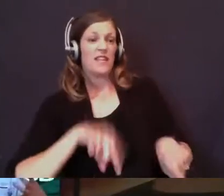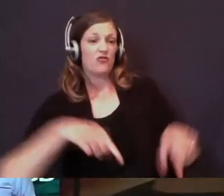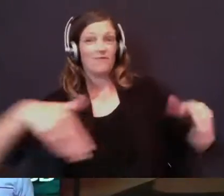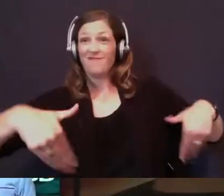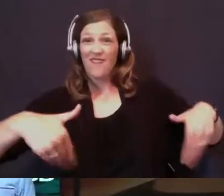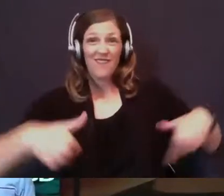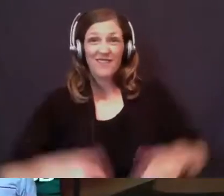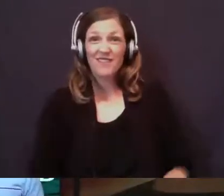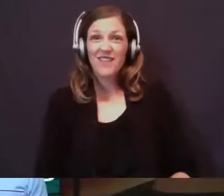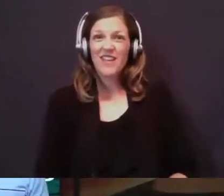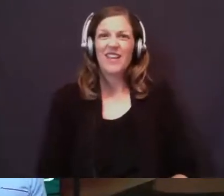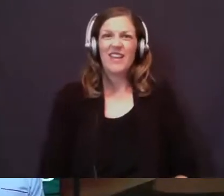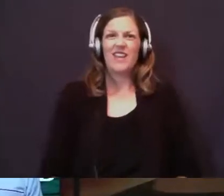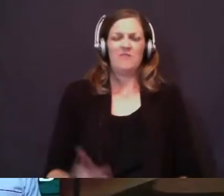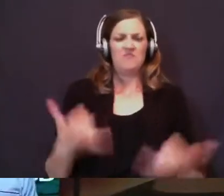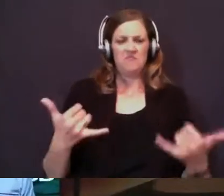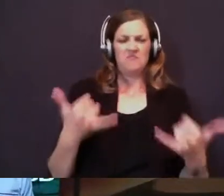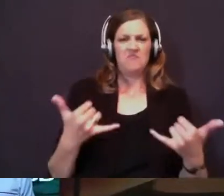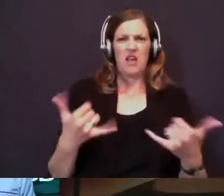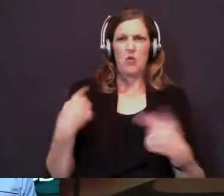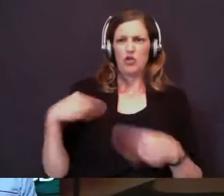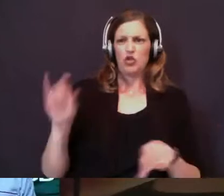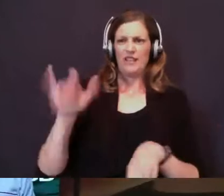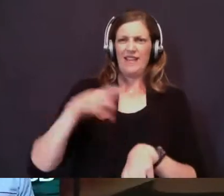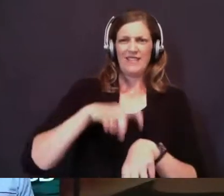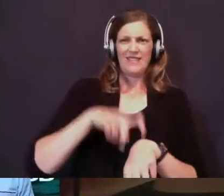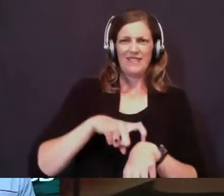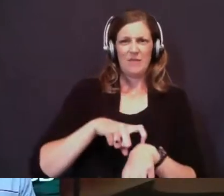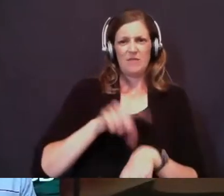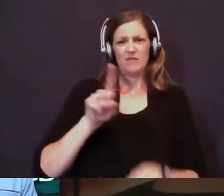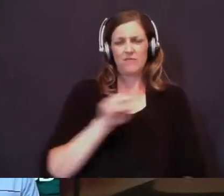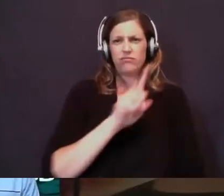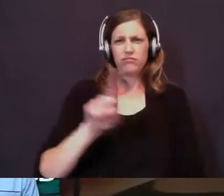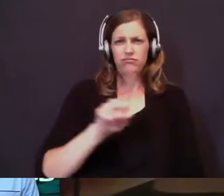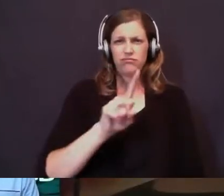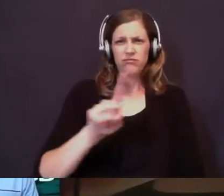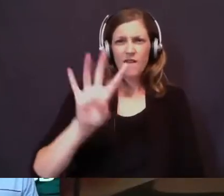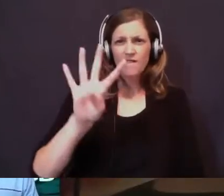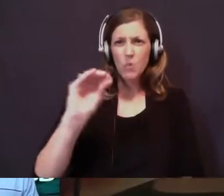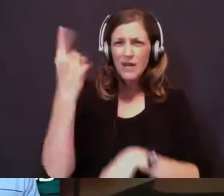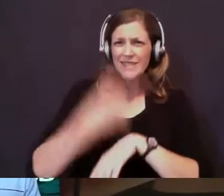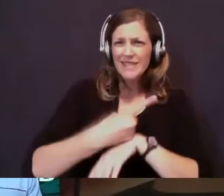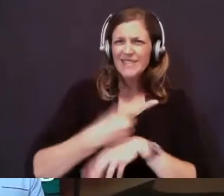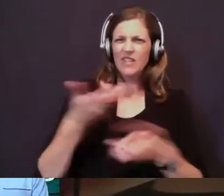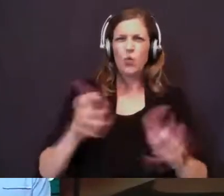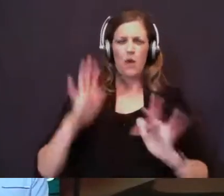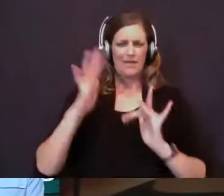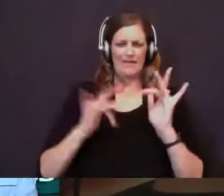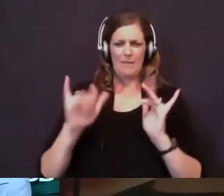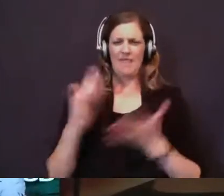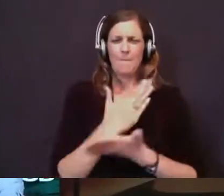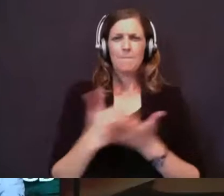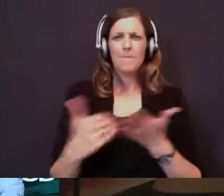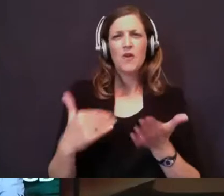state, Elijah is walking for 40 days. I don't want to skip over that. So often,